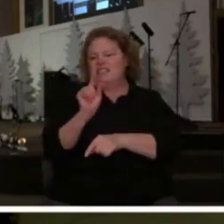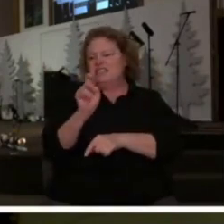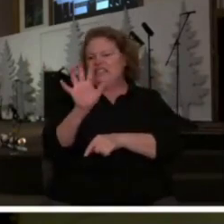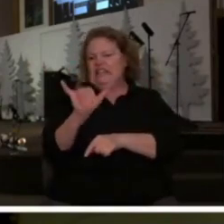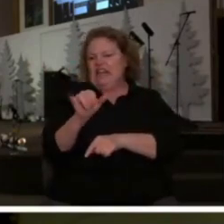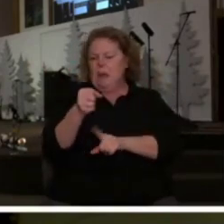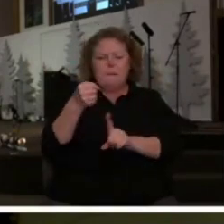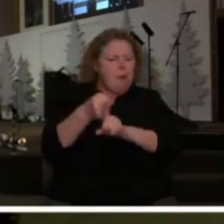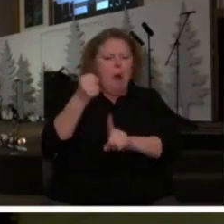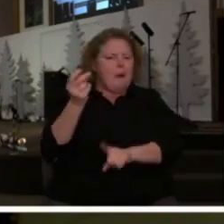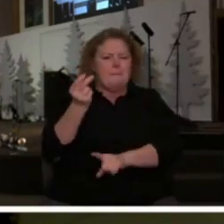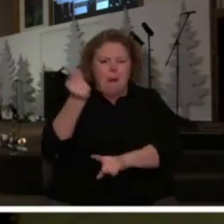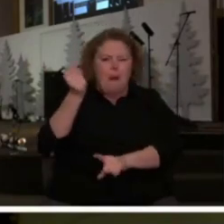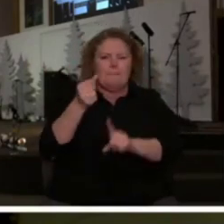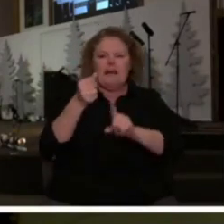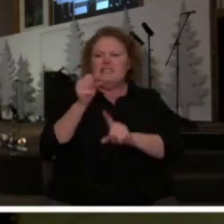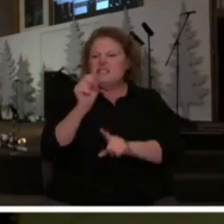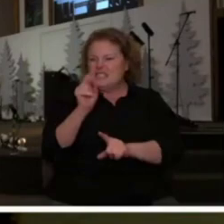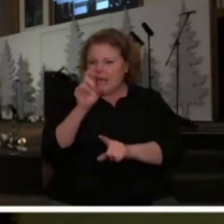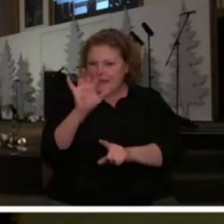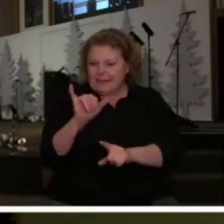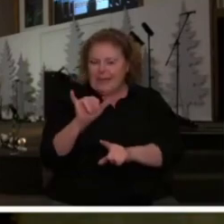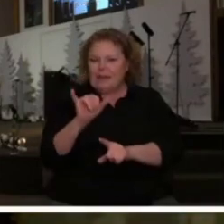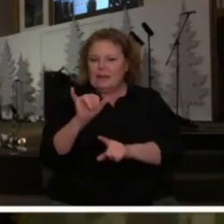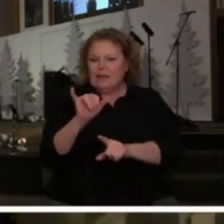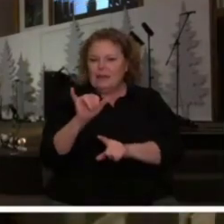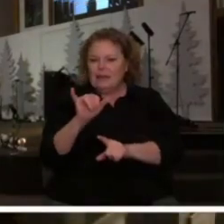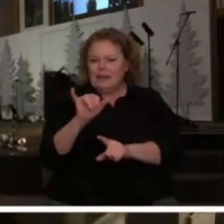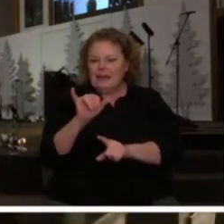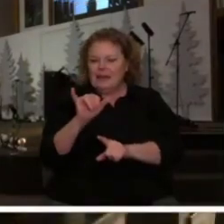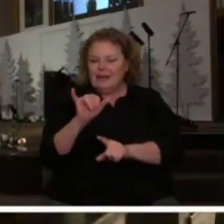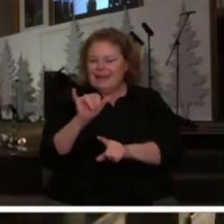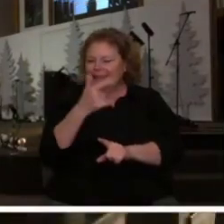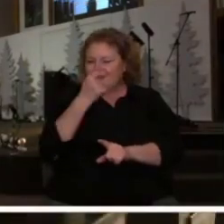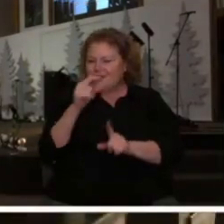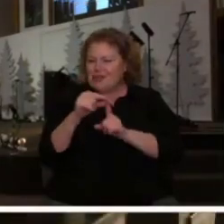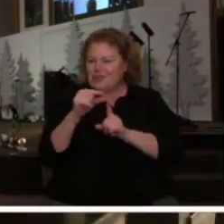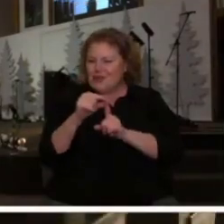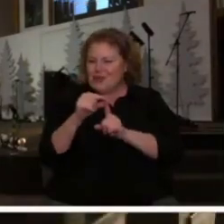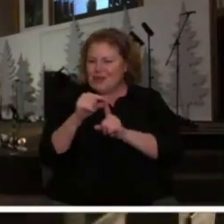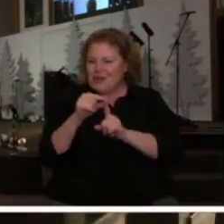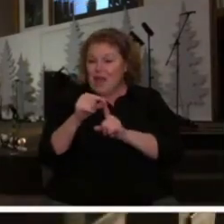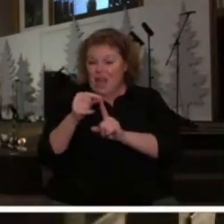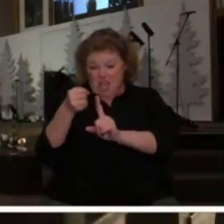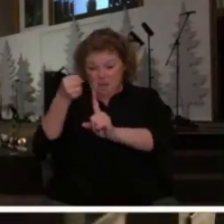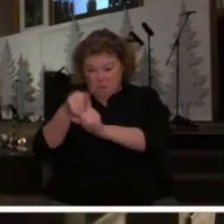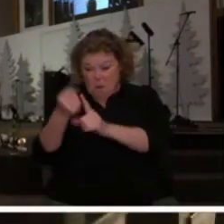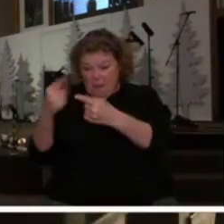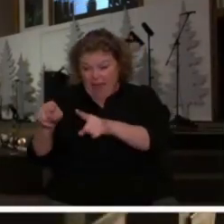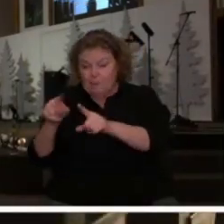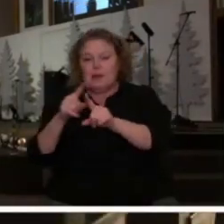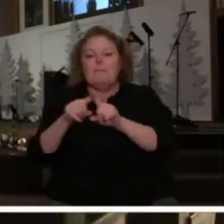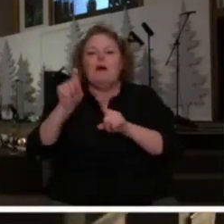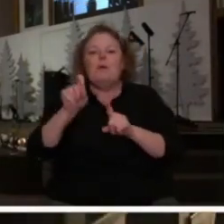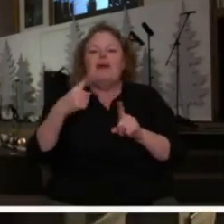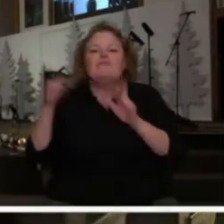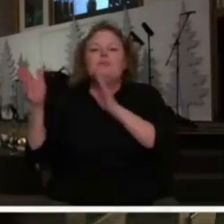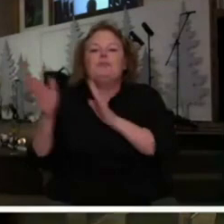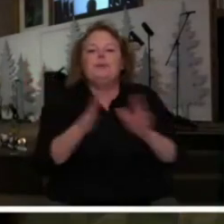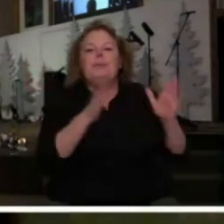Because if you're writing down notes, the first point today is I want you to prepare for suddenly. Prepare for suddenly.